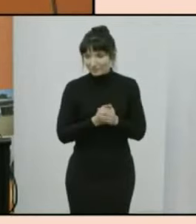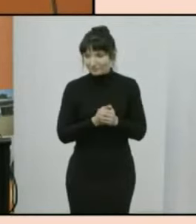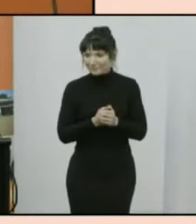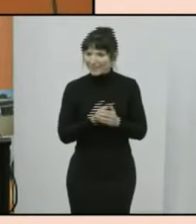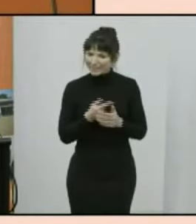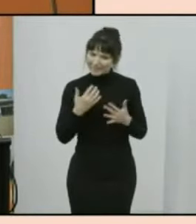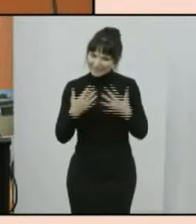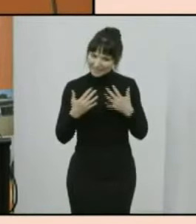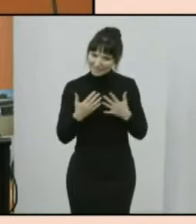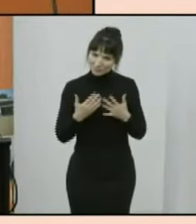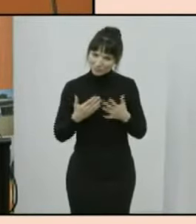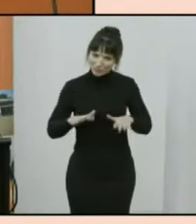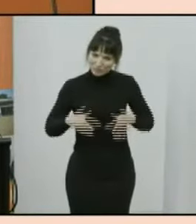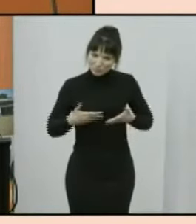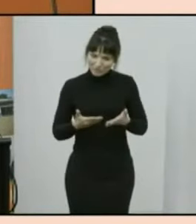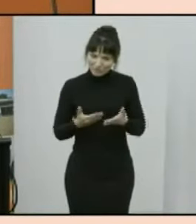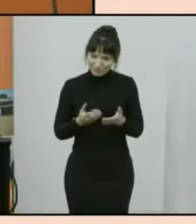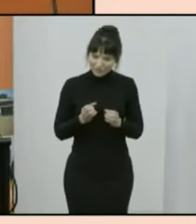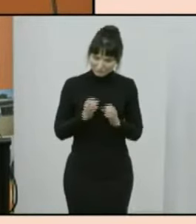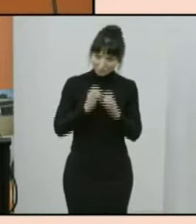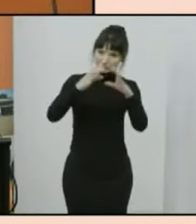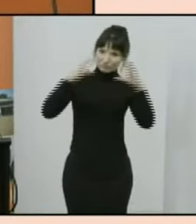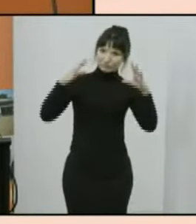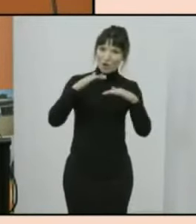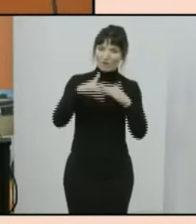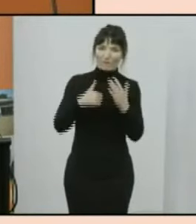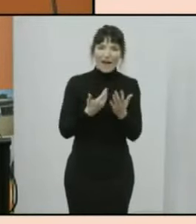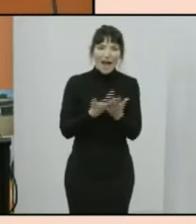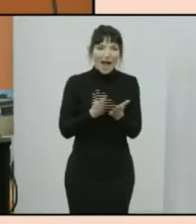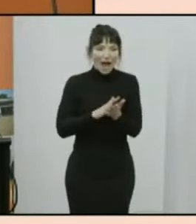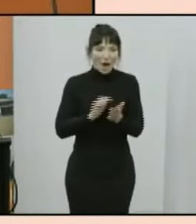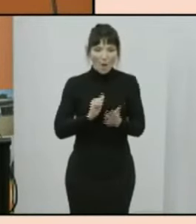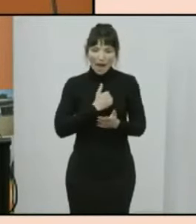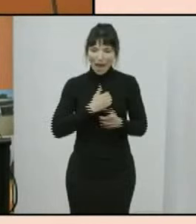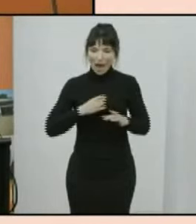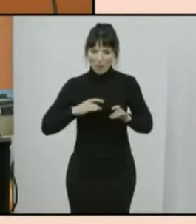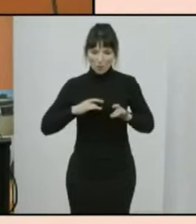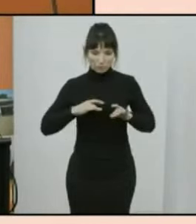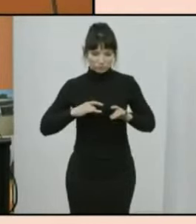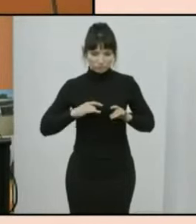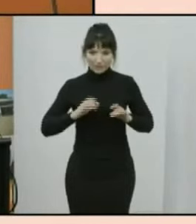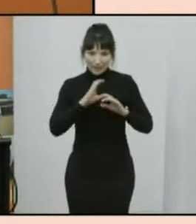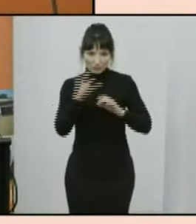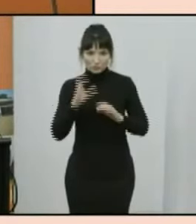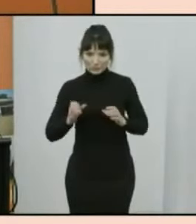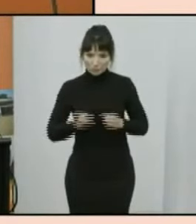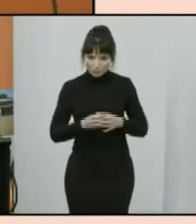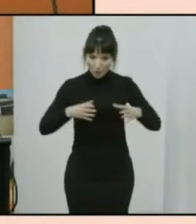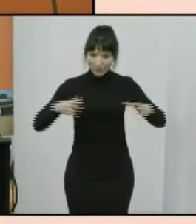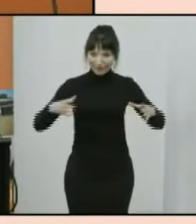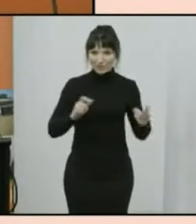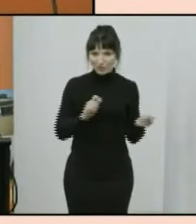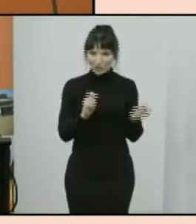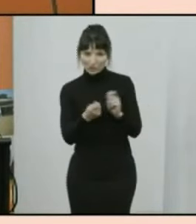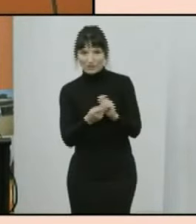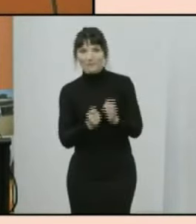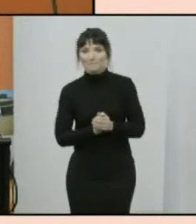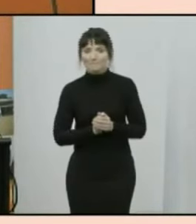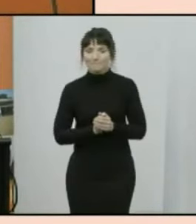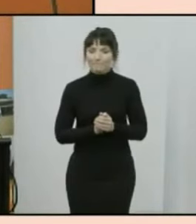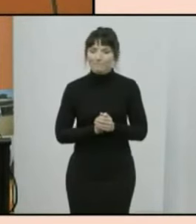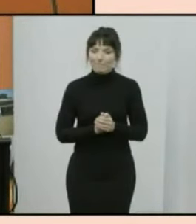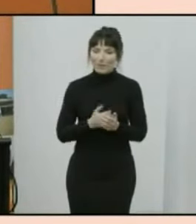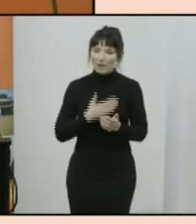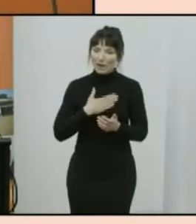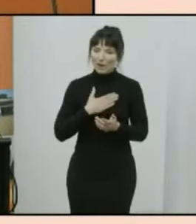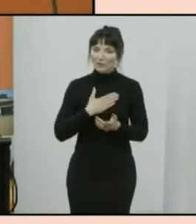provides insights into many ways that we are evolving as a nation and i'll briefly look at some aspects of generational change cultural diversity